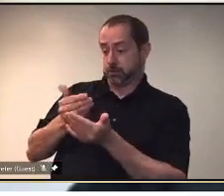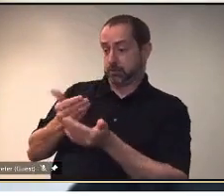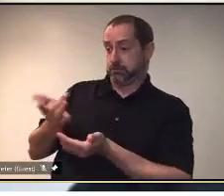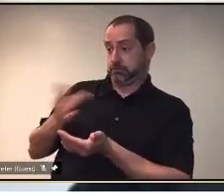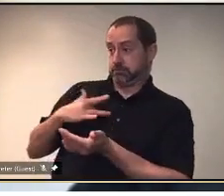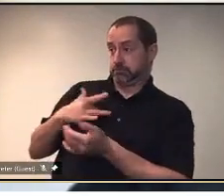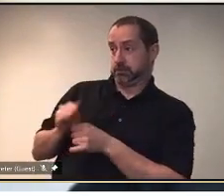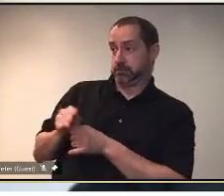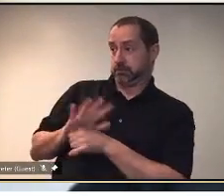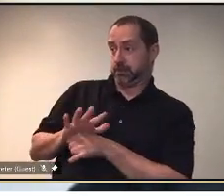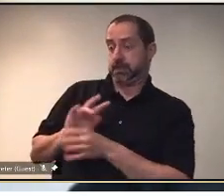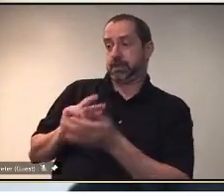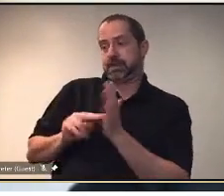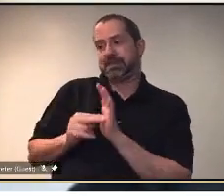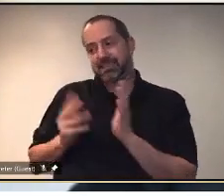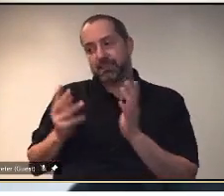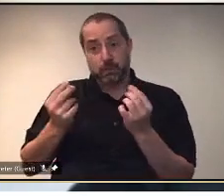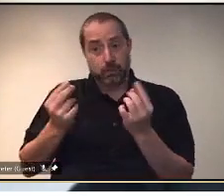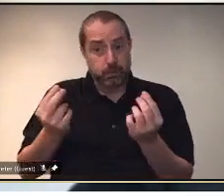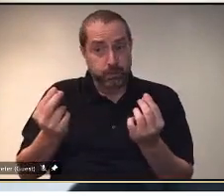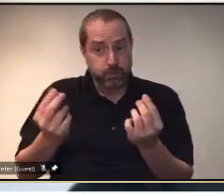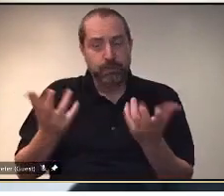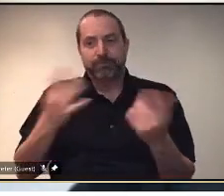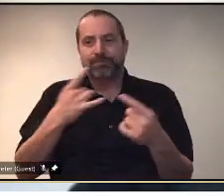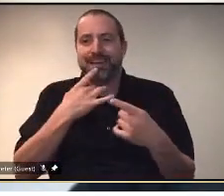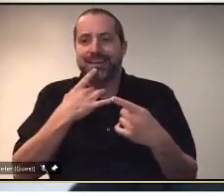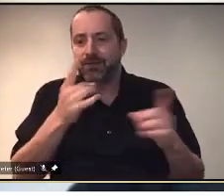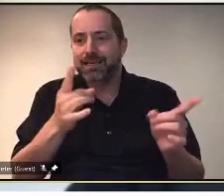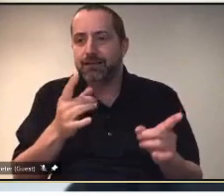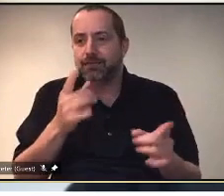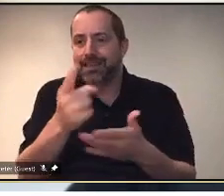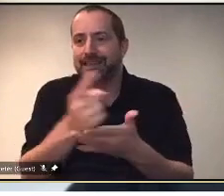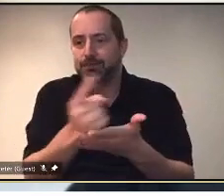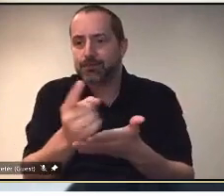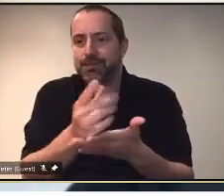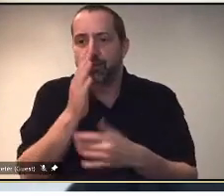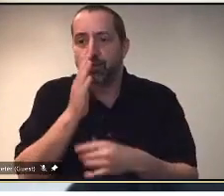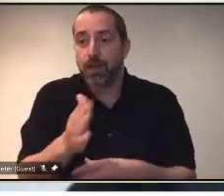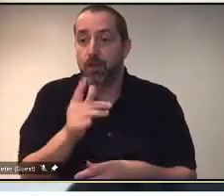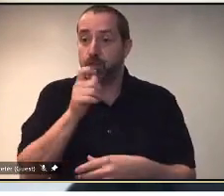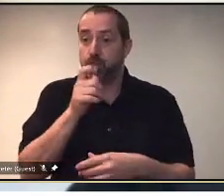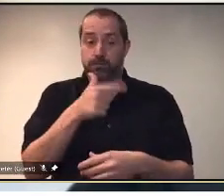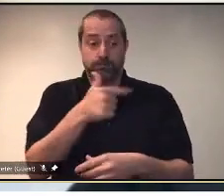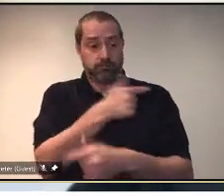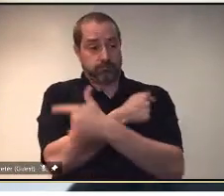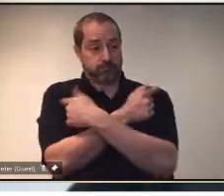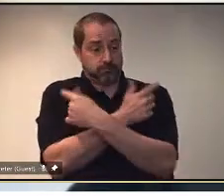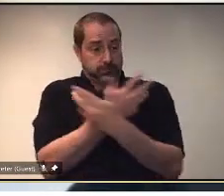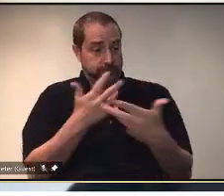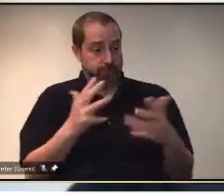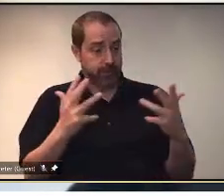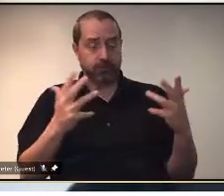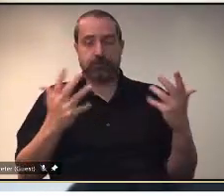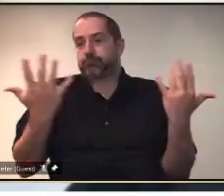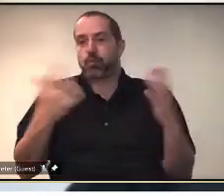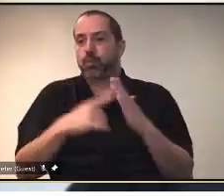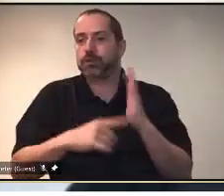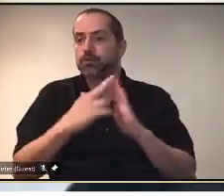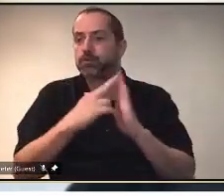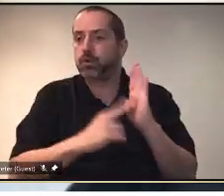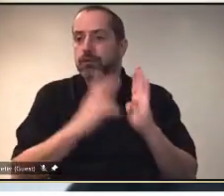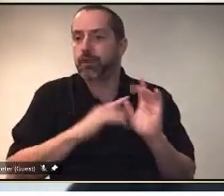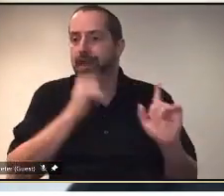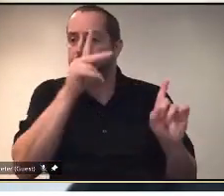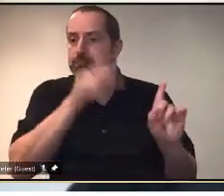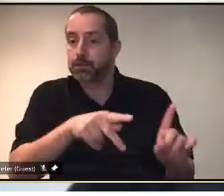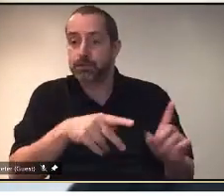we will announce uh either later on this week or early next week as to what we need to do once you are fully vaccinated and again if that's an